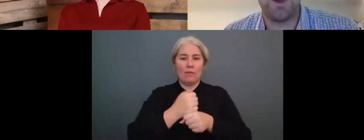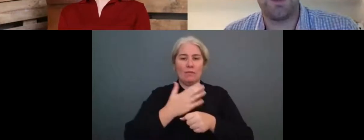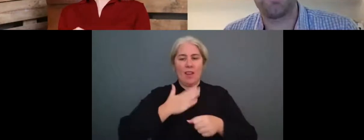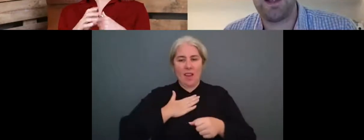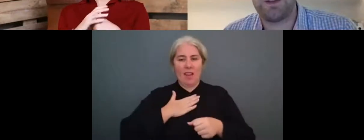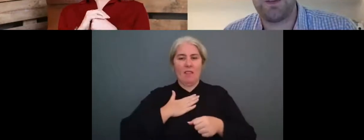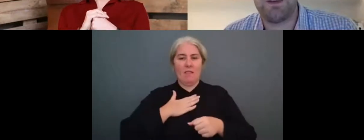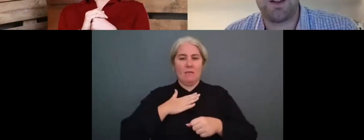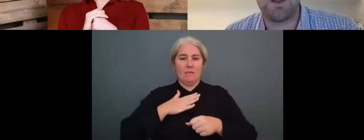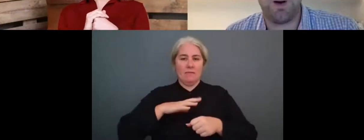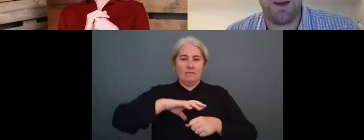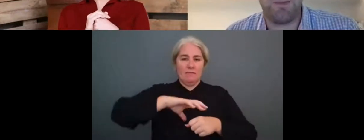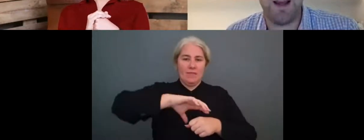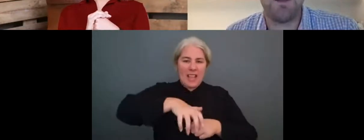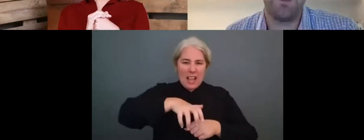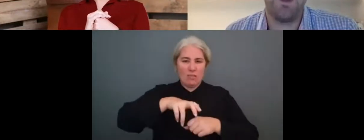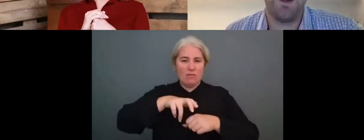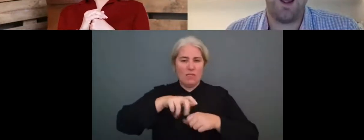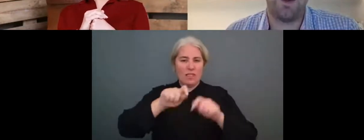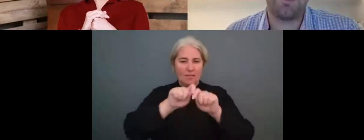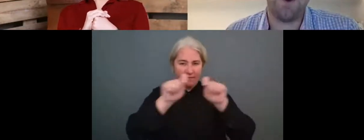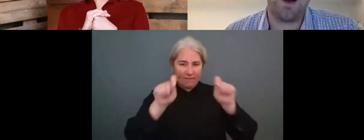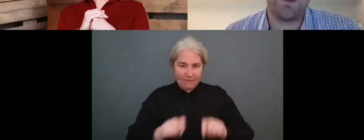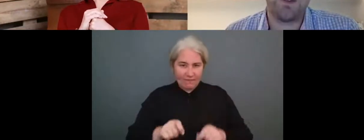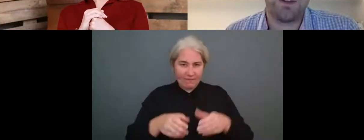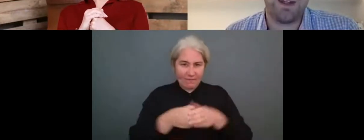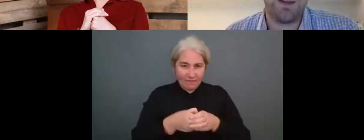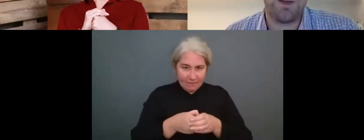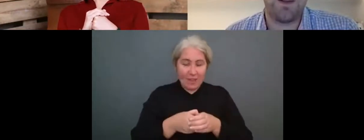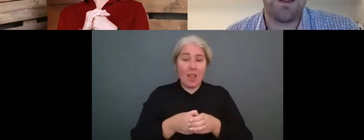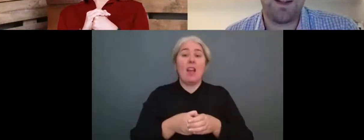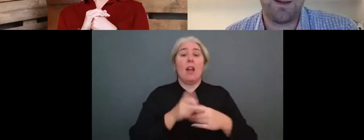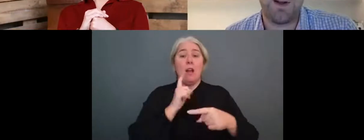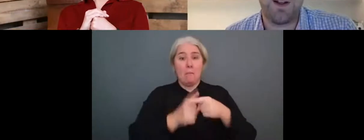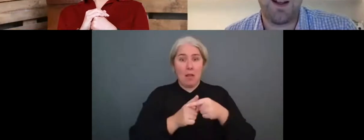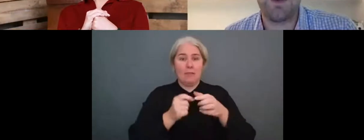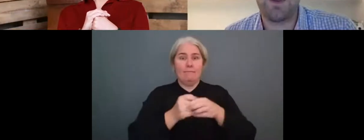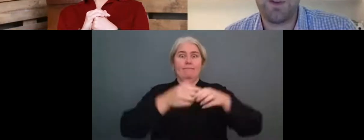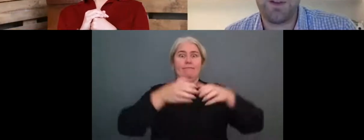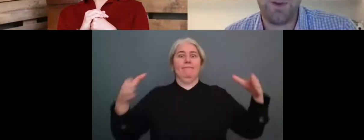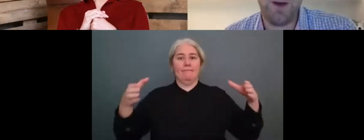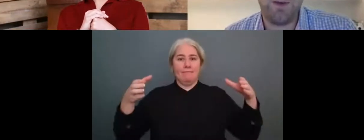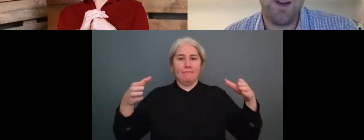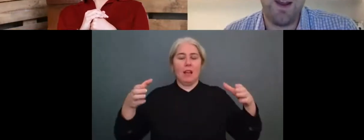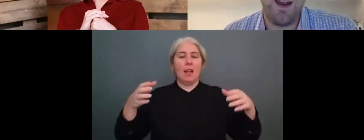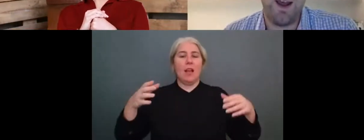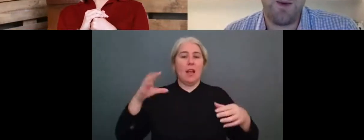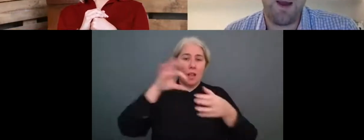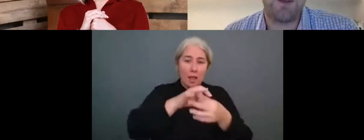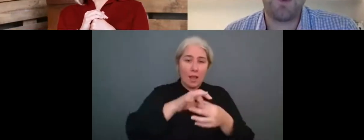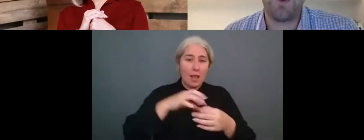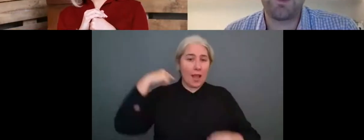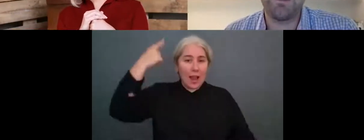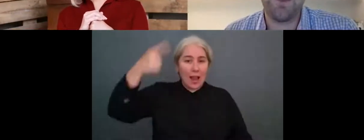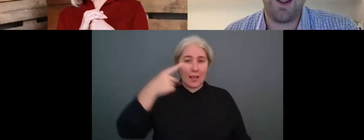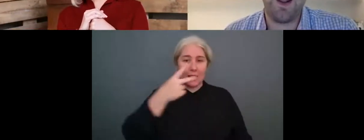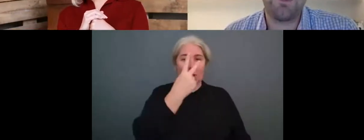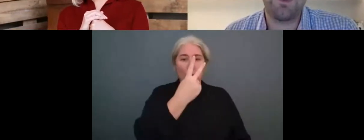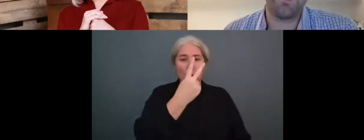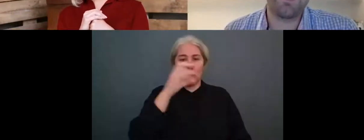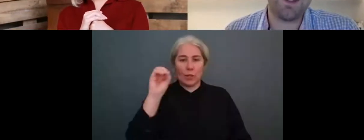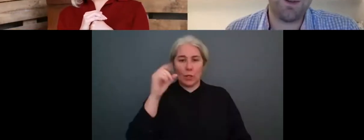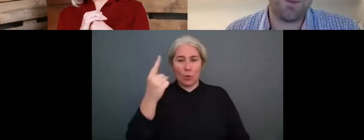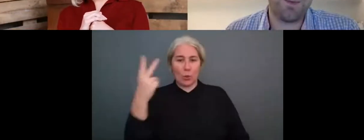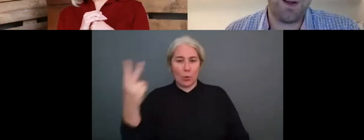um, to international federation where I am now, um, as part of the sustainability team at London 2012. Um, and of course my